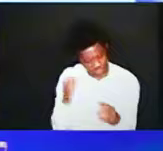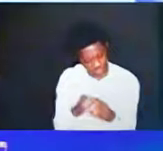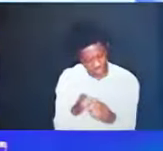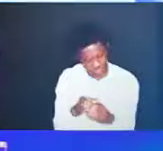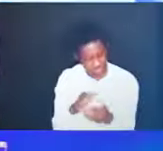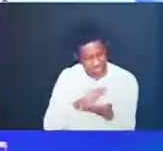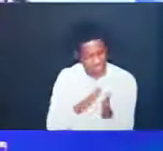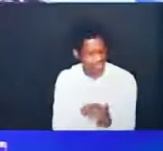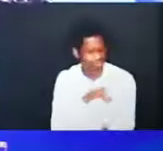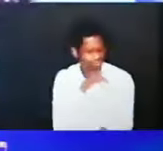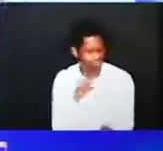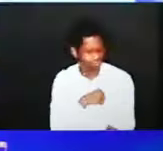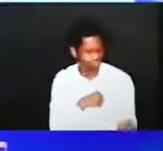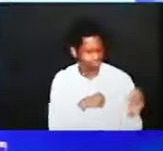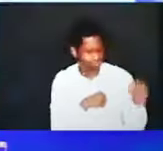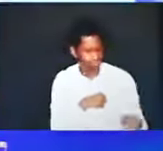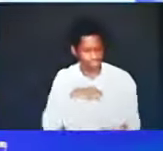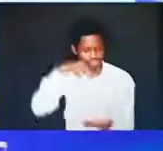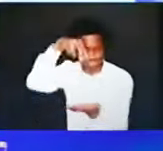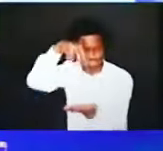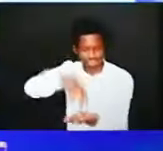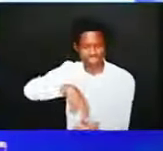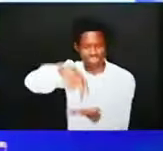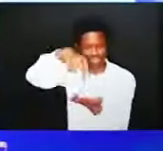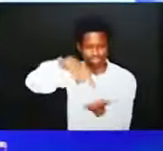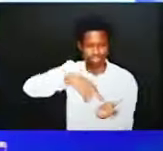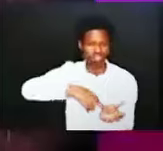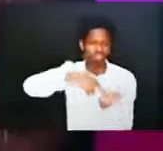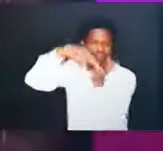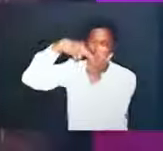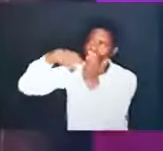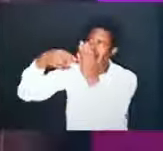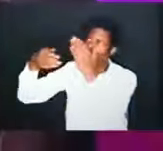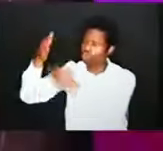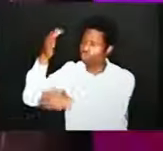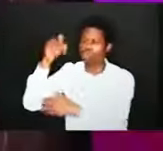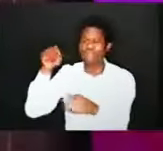in God's stead as a child and